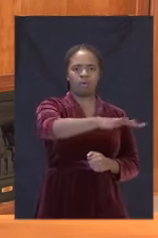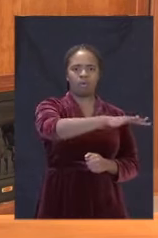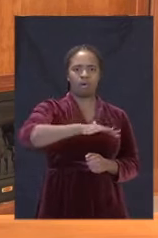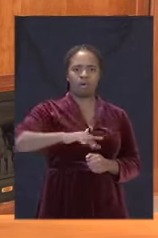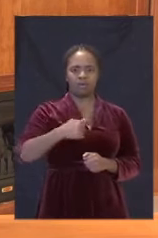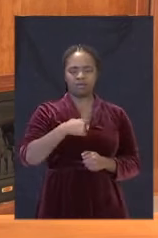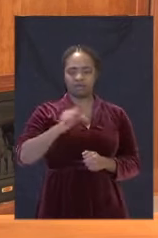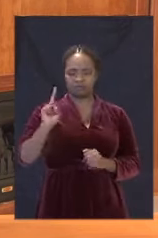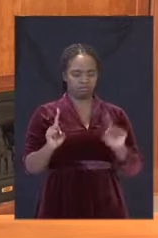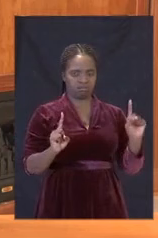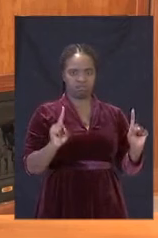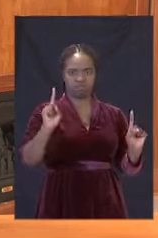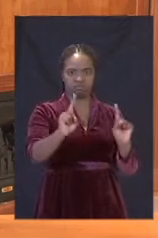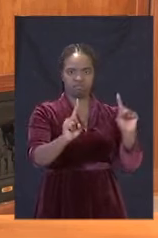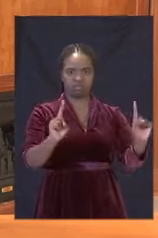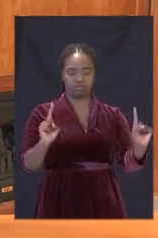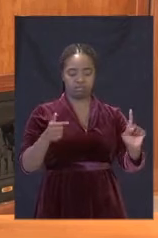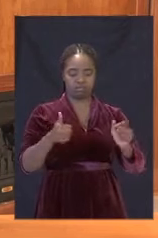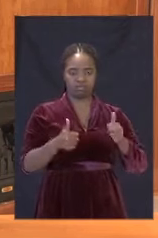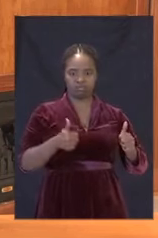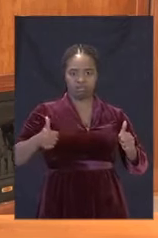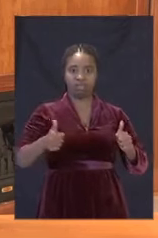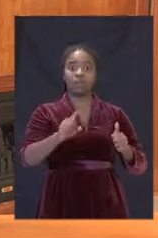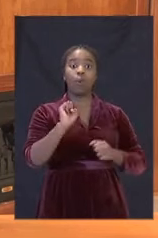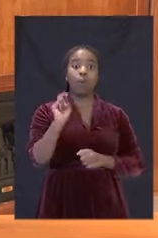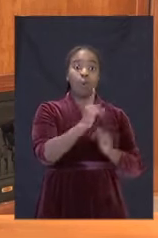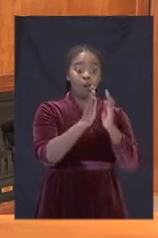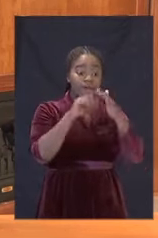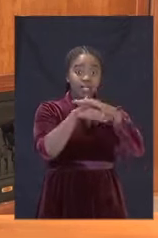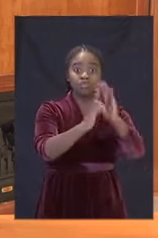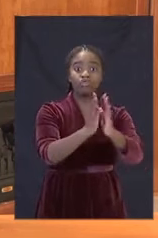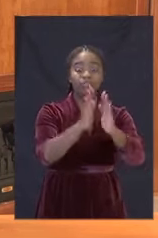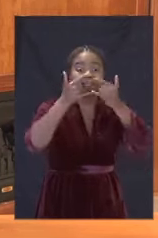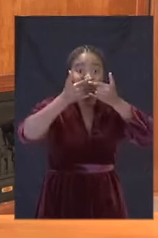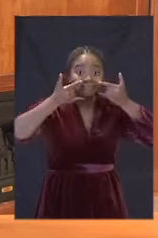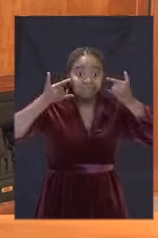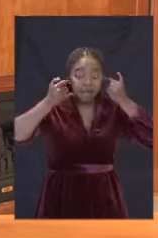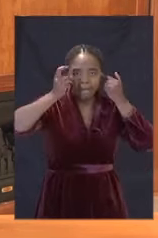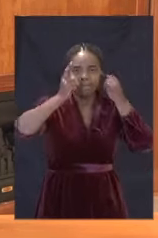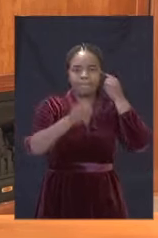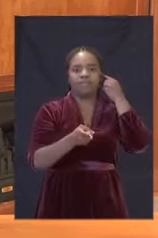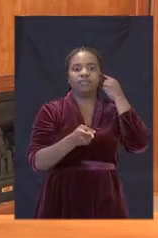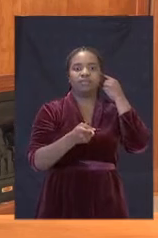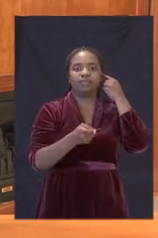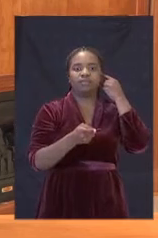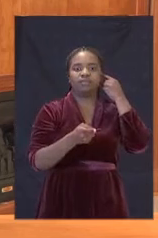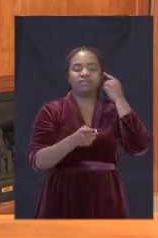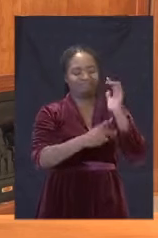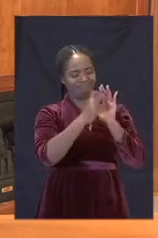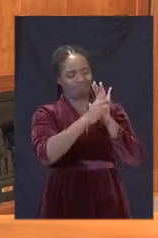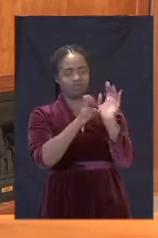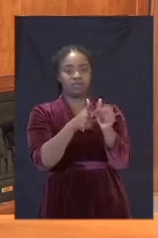will have to wear face masks in line with the current regulations. All